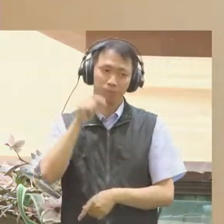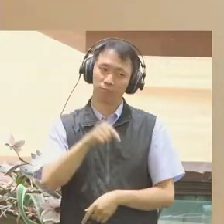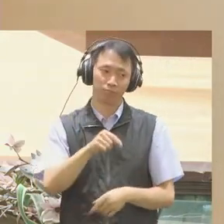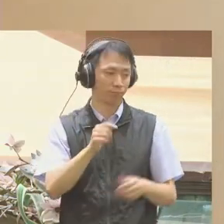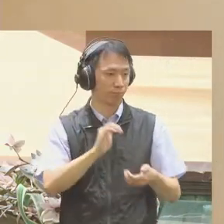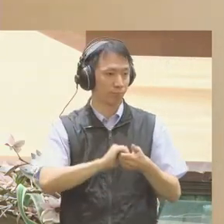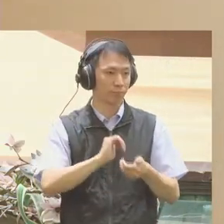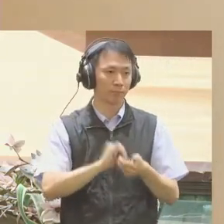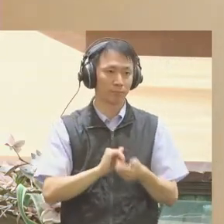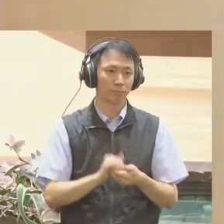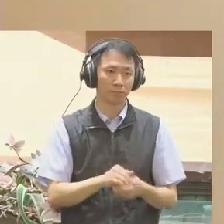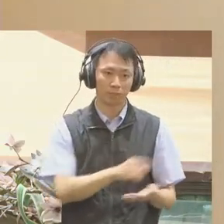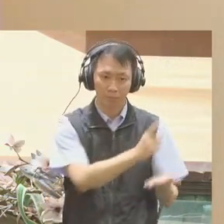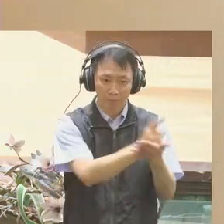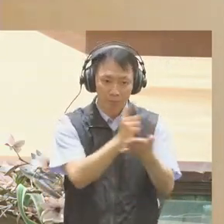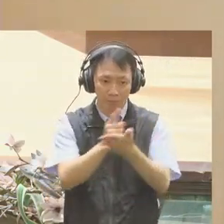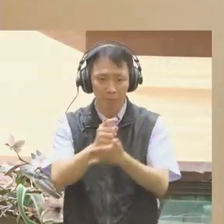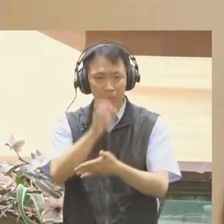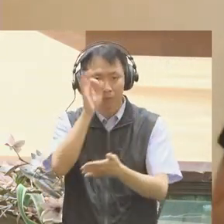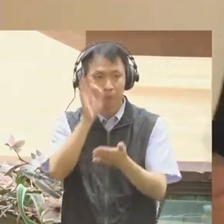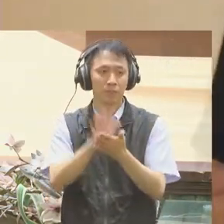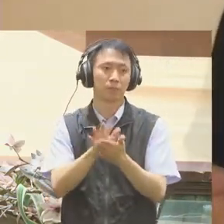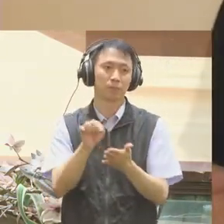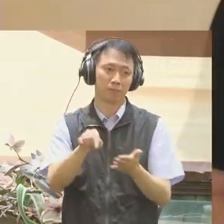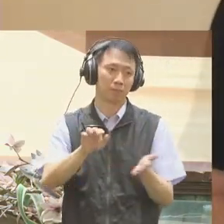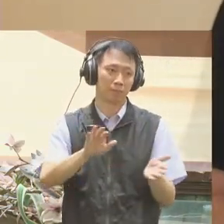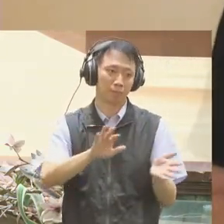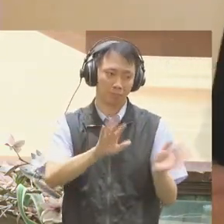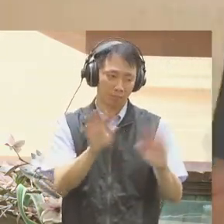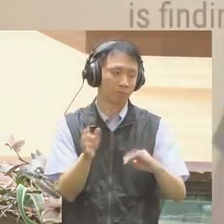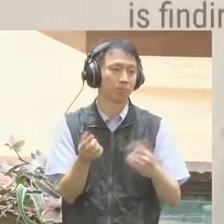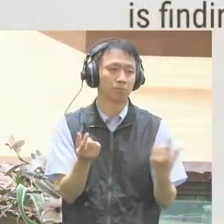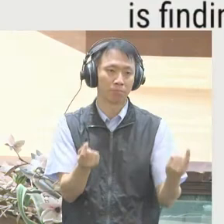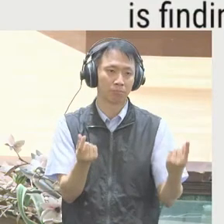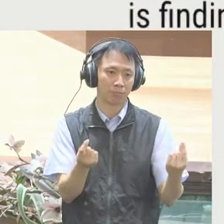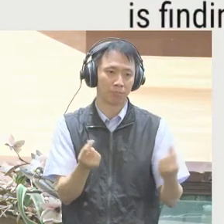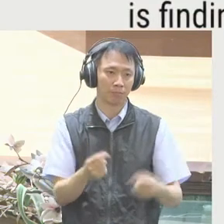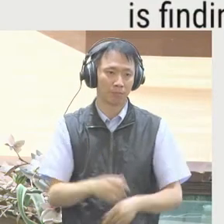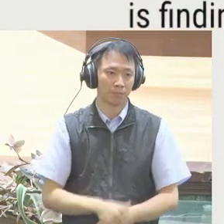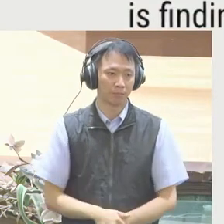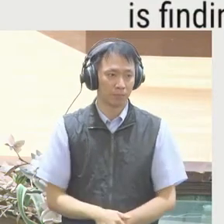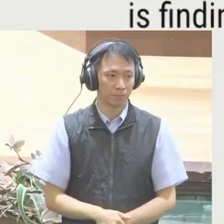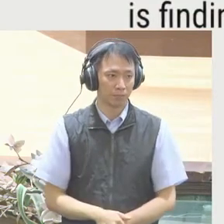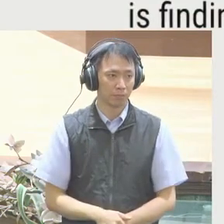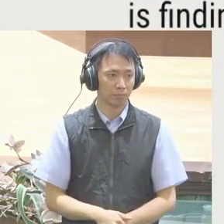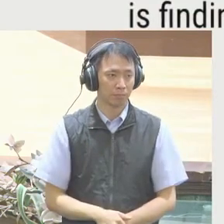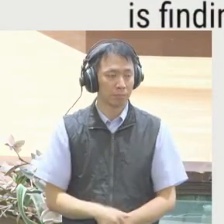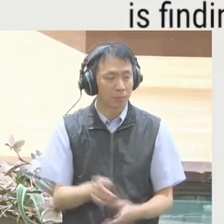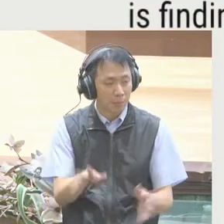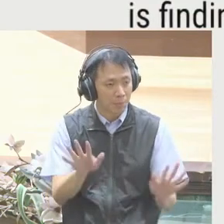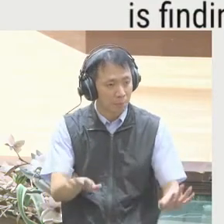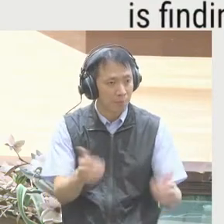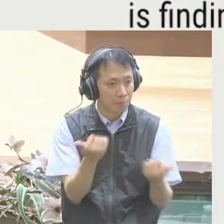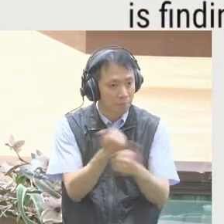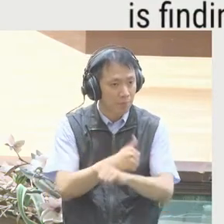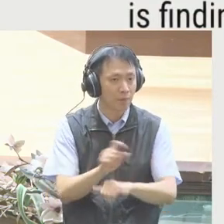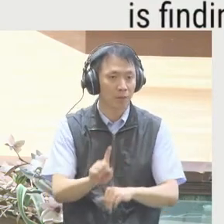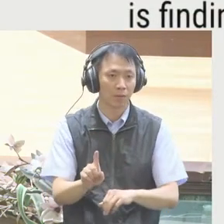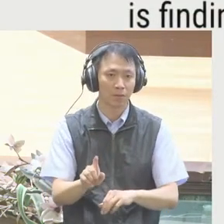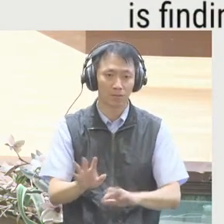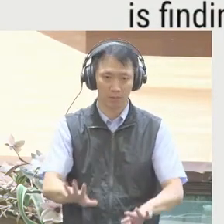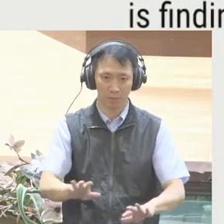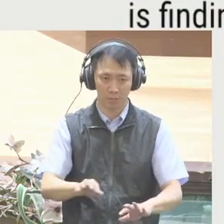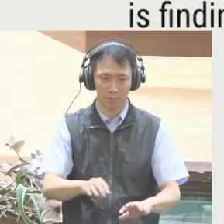and greater nonsense, and we're disproving it every day, he said. Instead, Netflix now divides up its subscriber